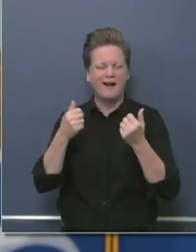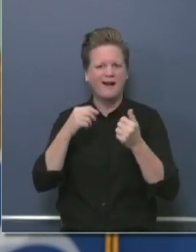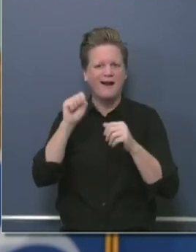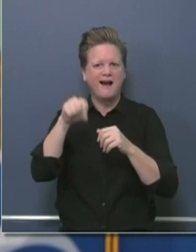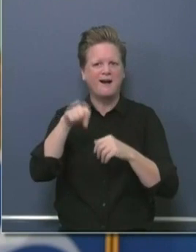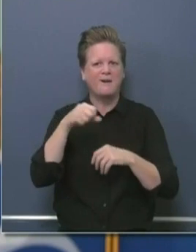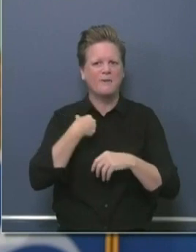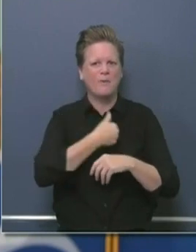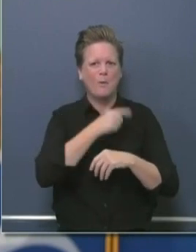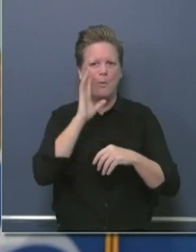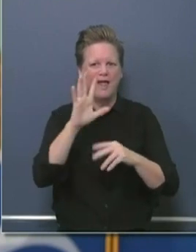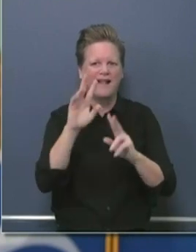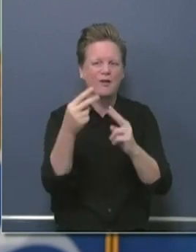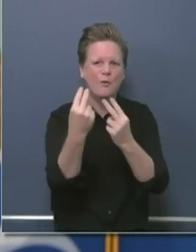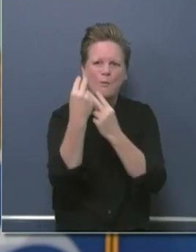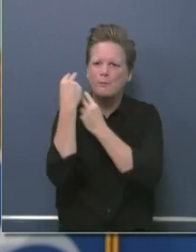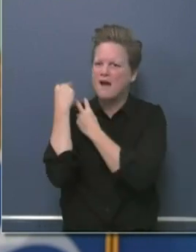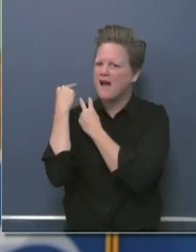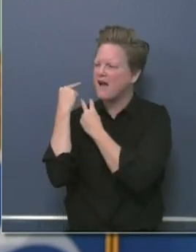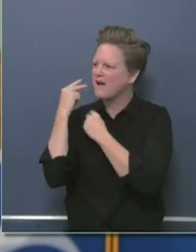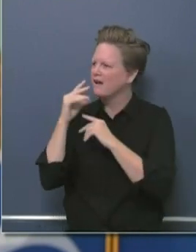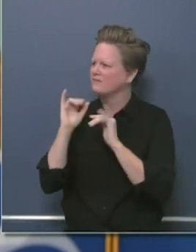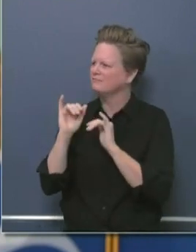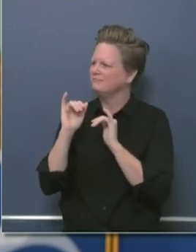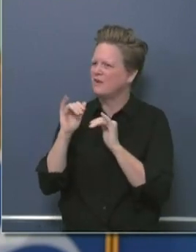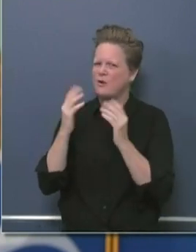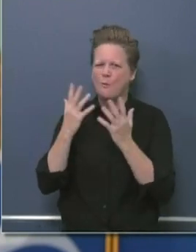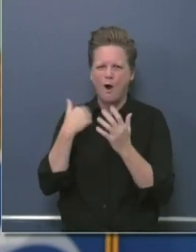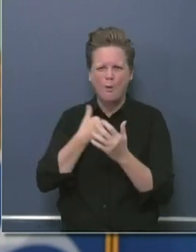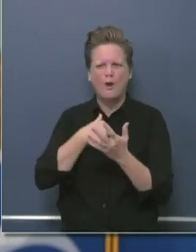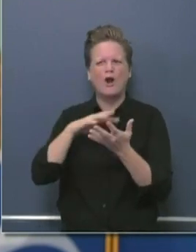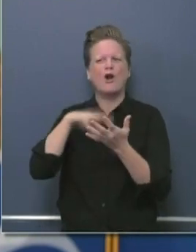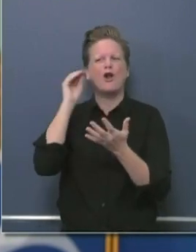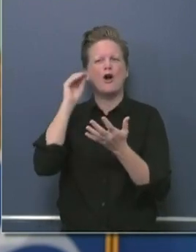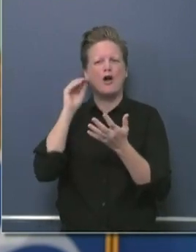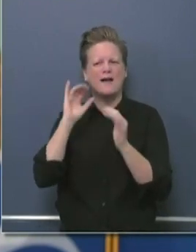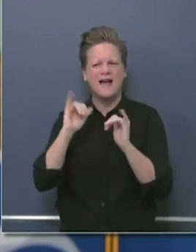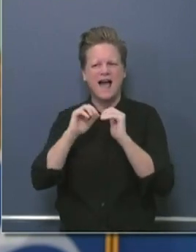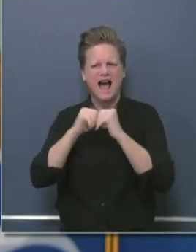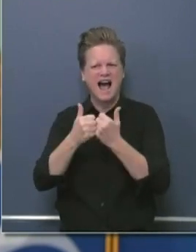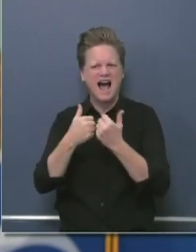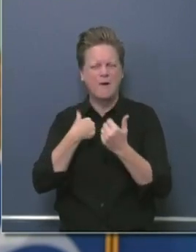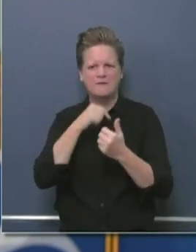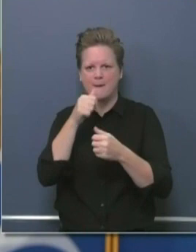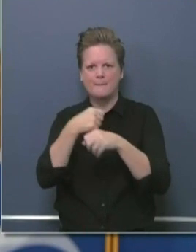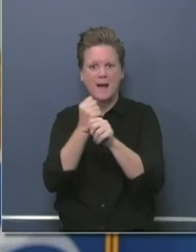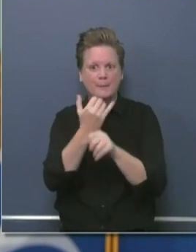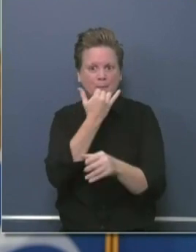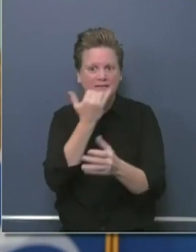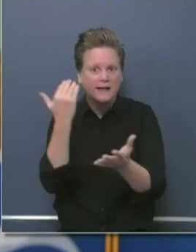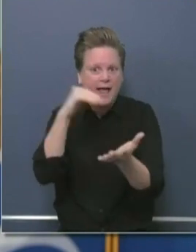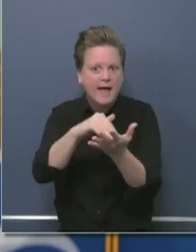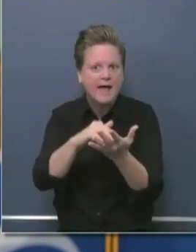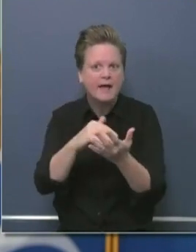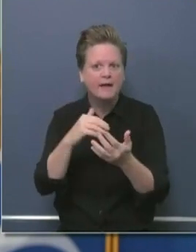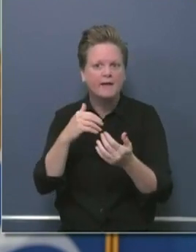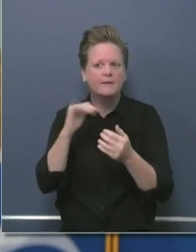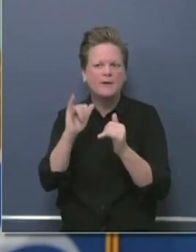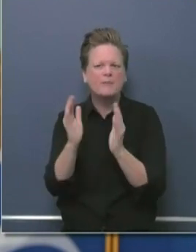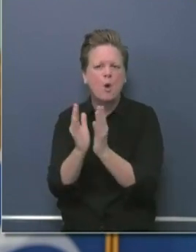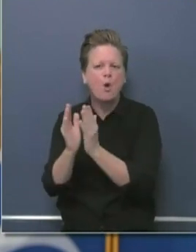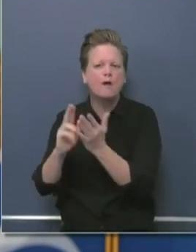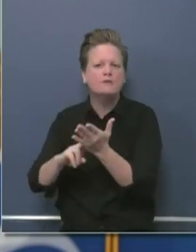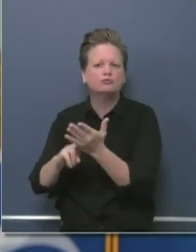and obviously at peril of making those mistakes ever again. And that's why it's so important. We hold the line on these contracts that we have